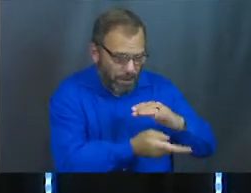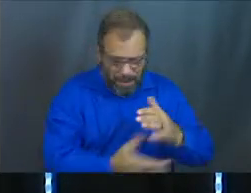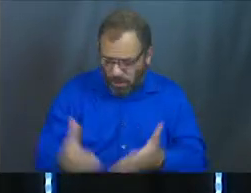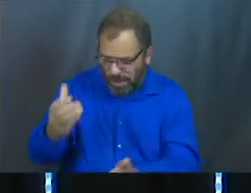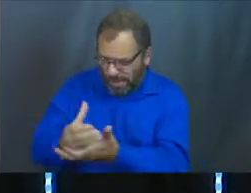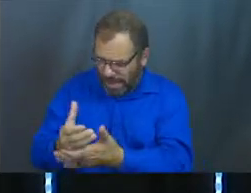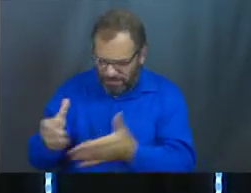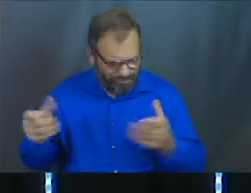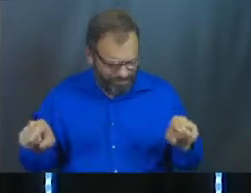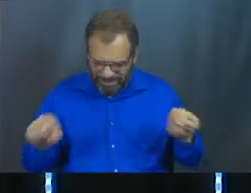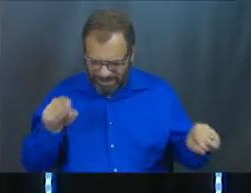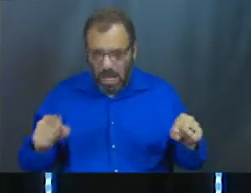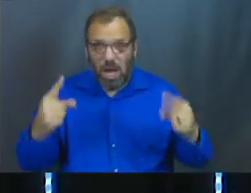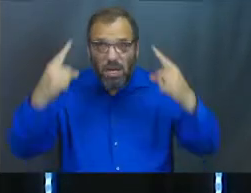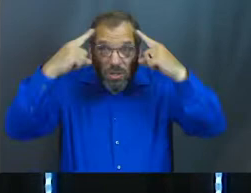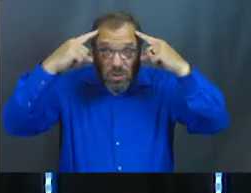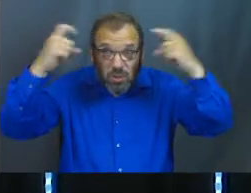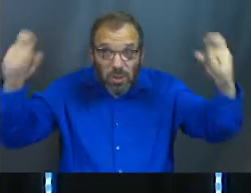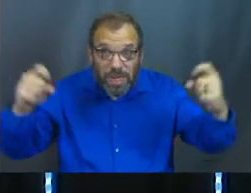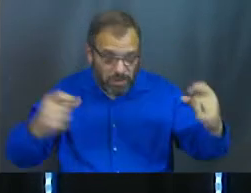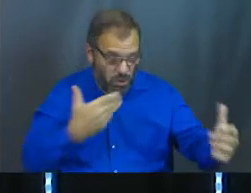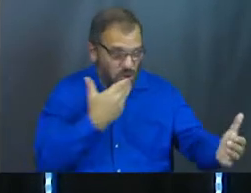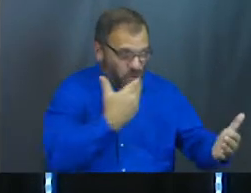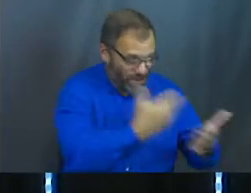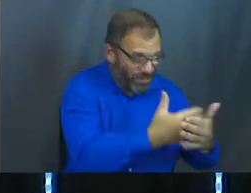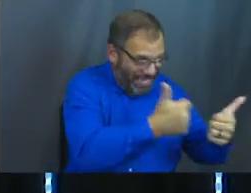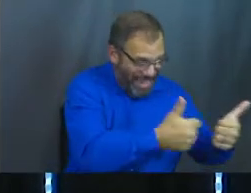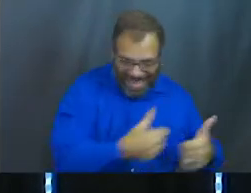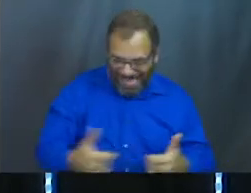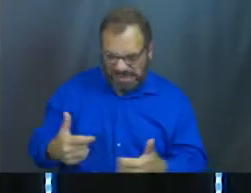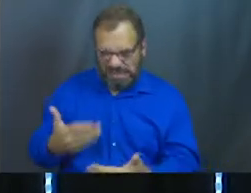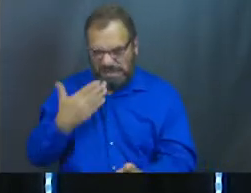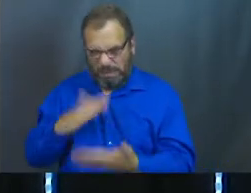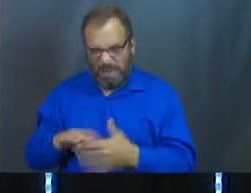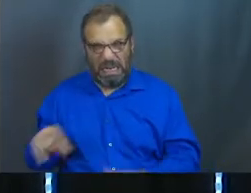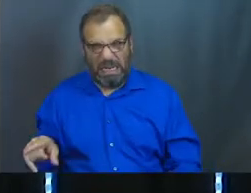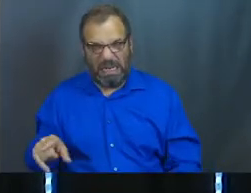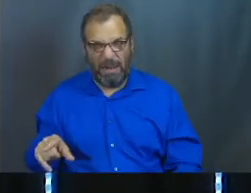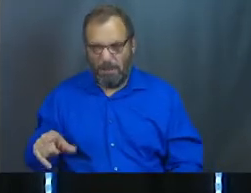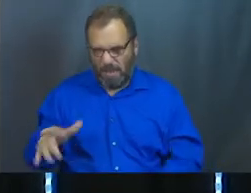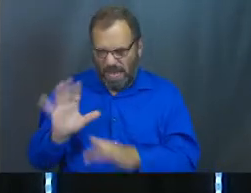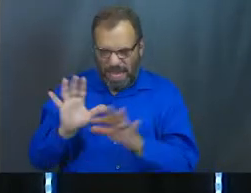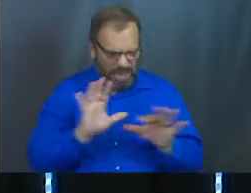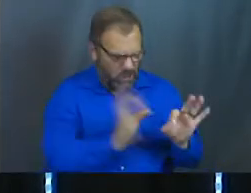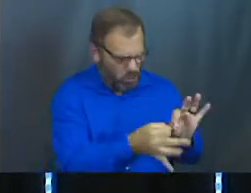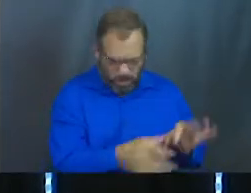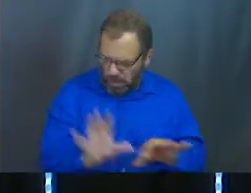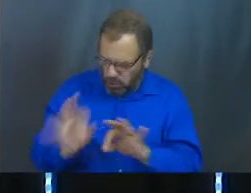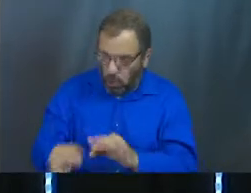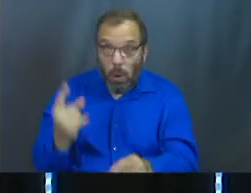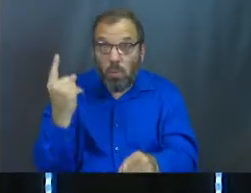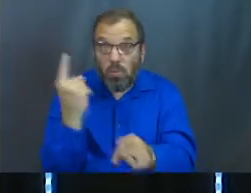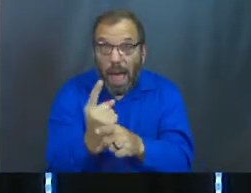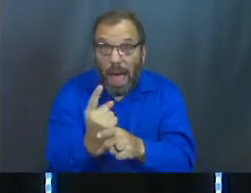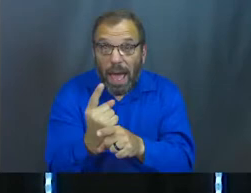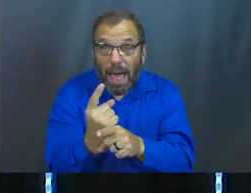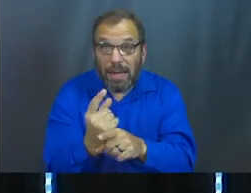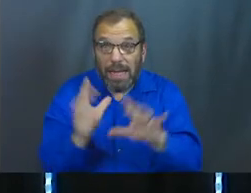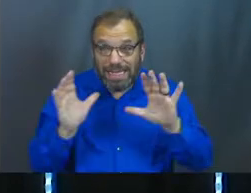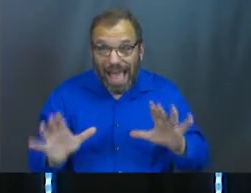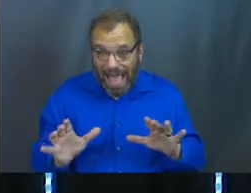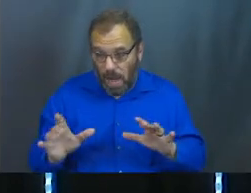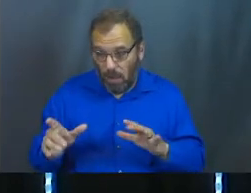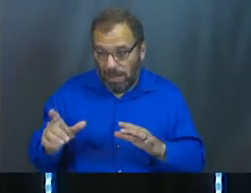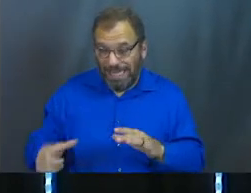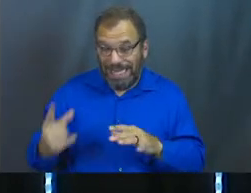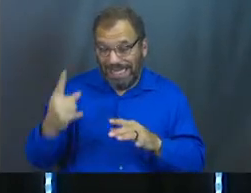cupbearer, and they both had dreams, and it went well for one of them and didn't go so well for the other one, and he interpreted both dreams correctly, and so he's not